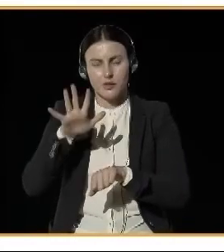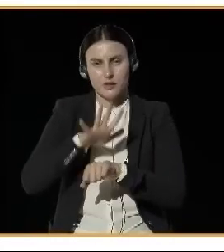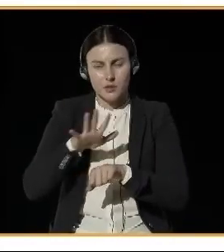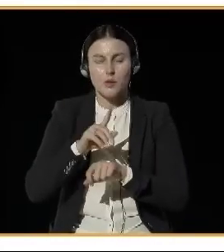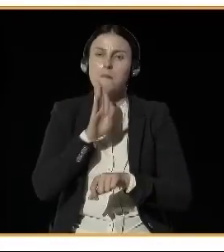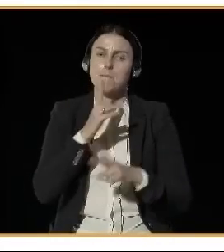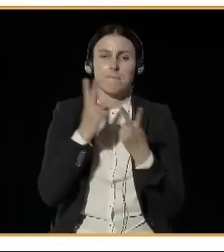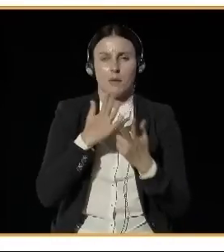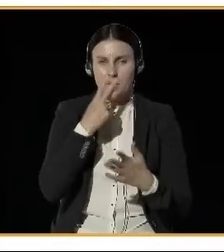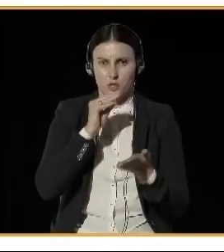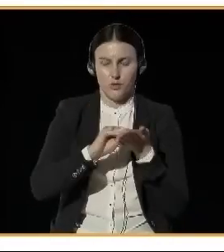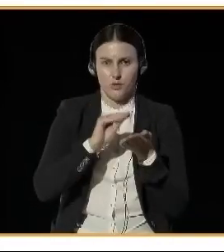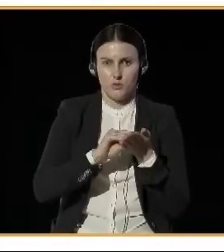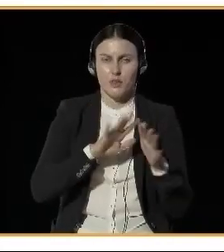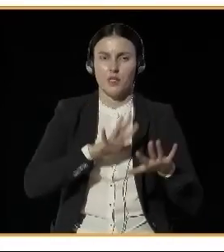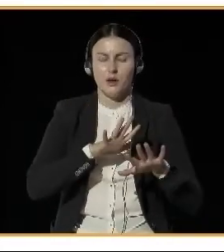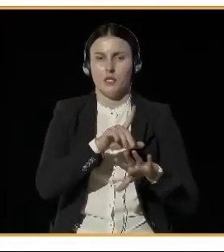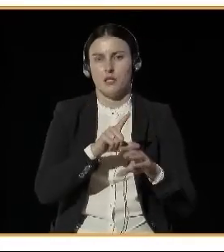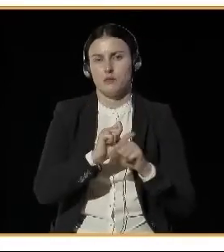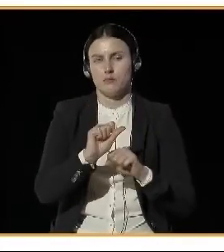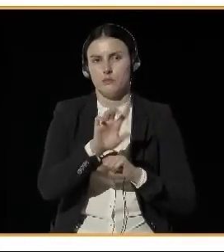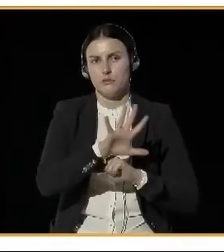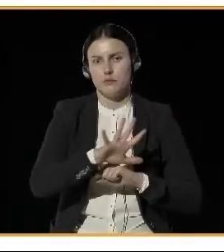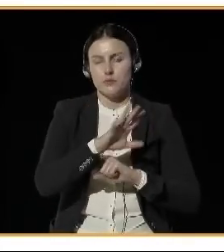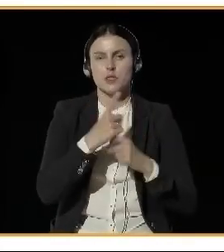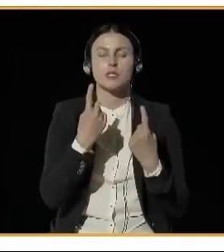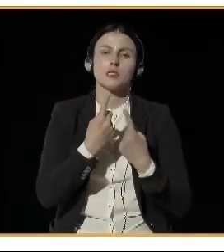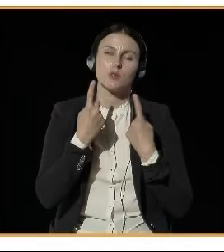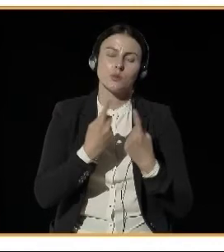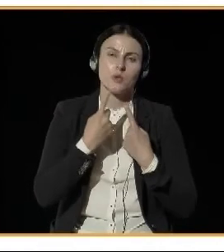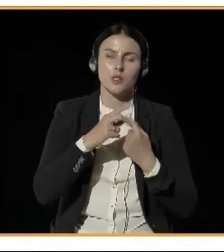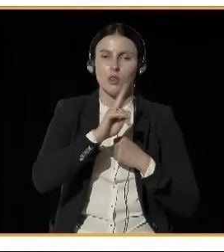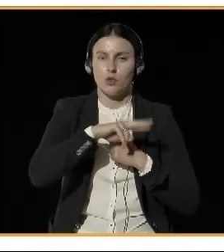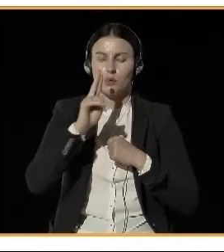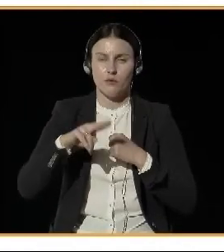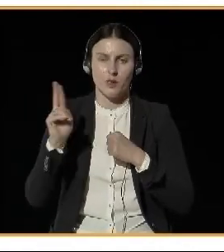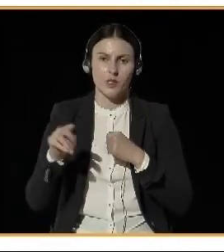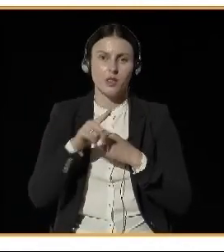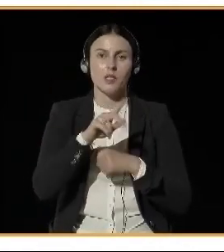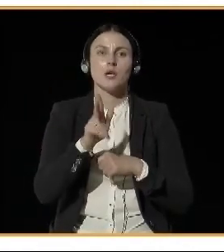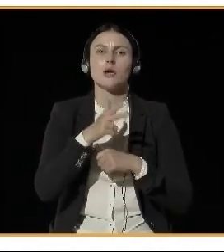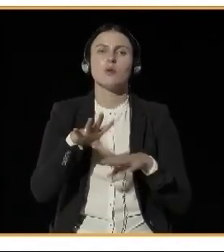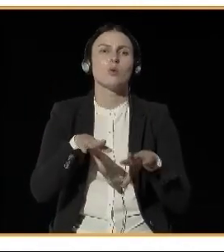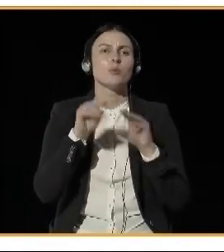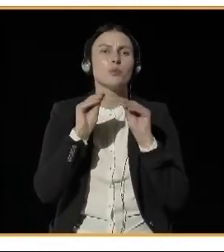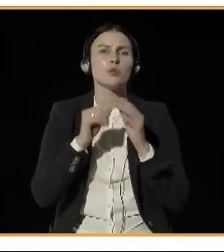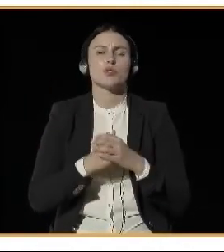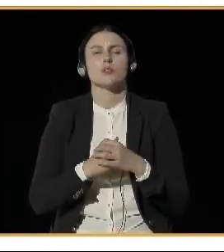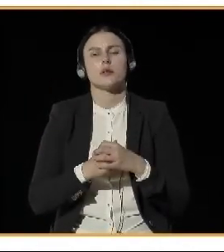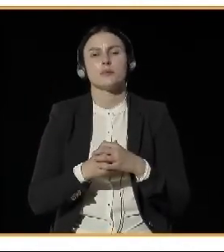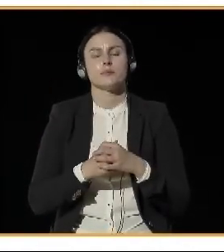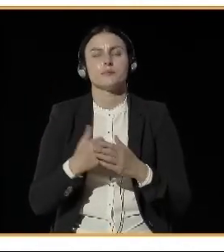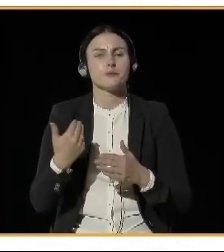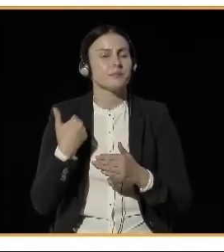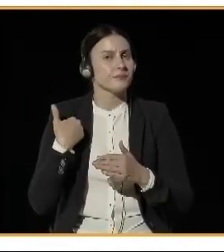It has, in Norway, quite early, we were very open with showing all the data from the air